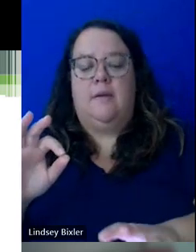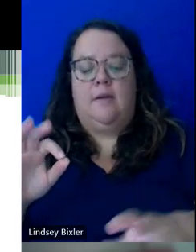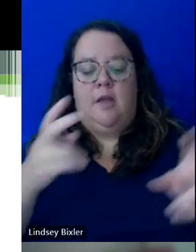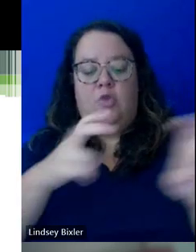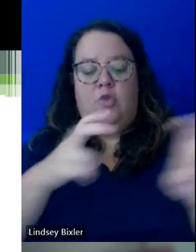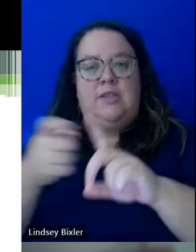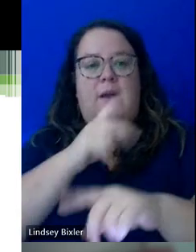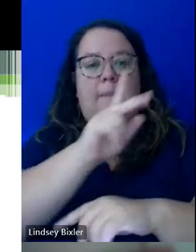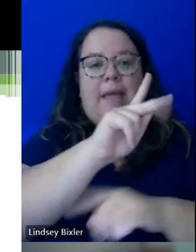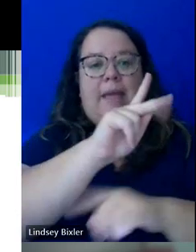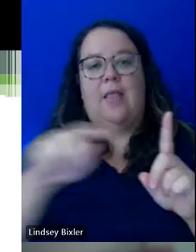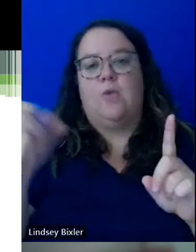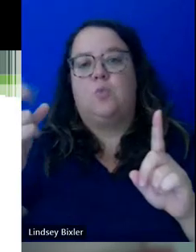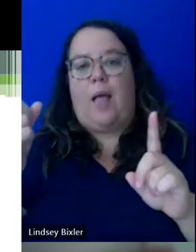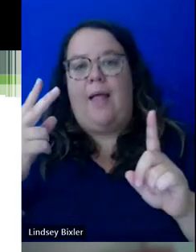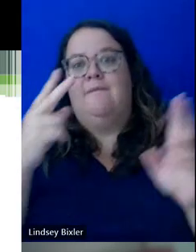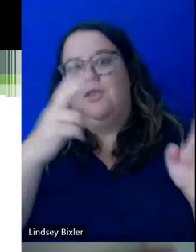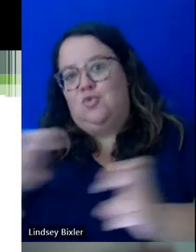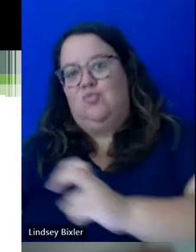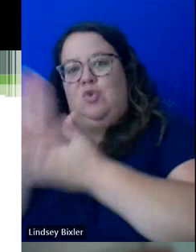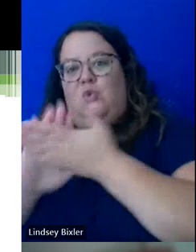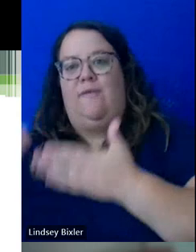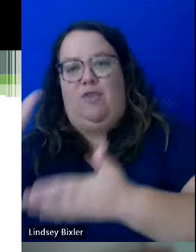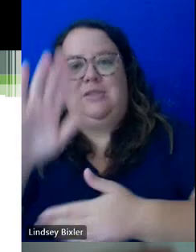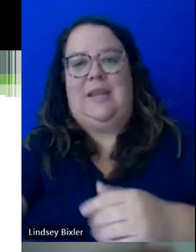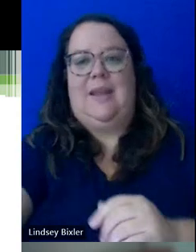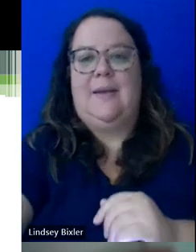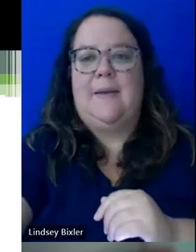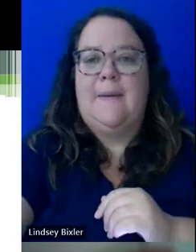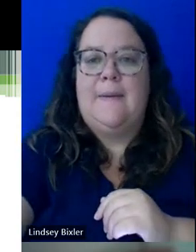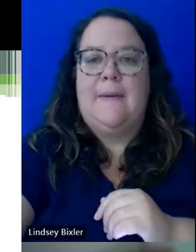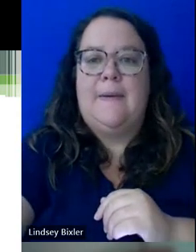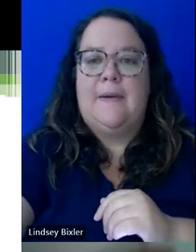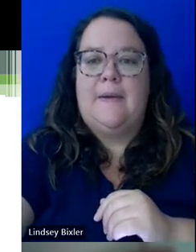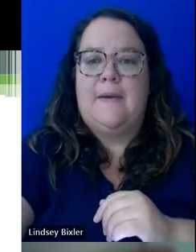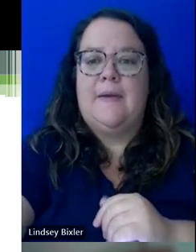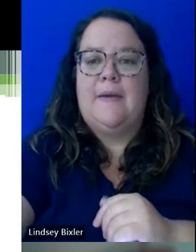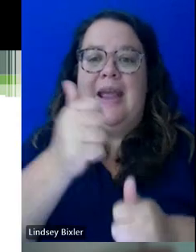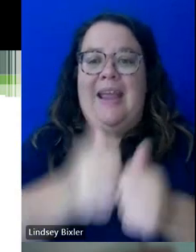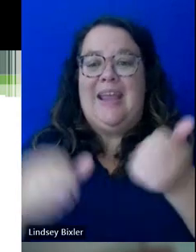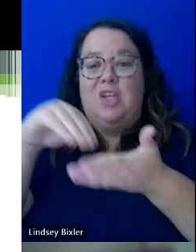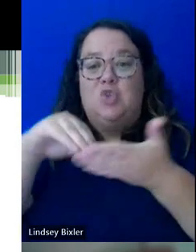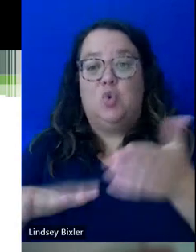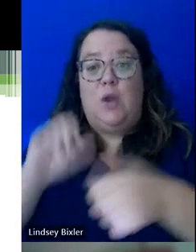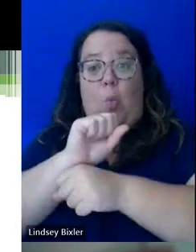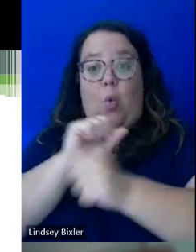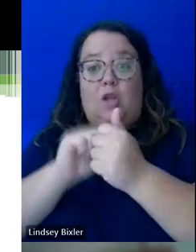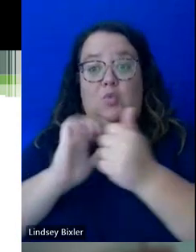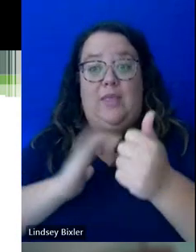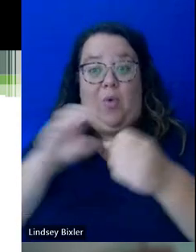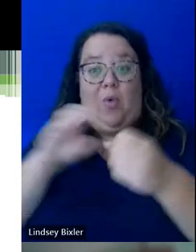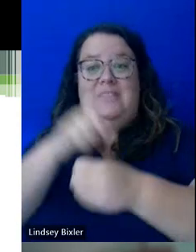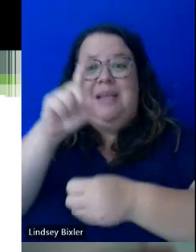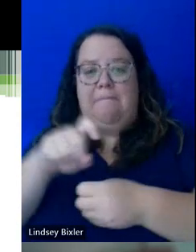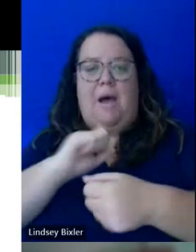environment to a university setting. So each student that works in our office has to have a meeting with an accessibility specialist